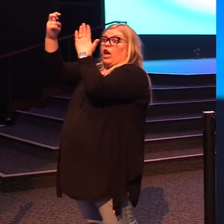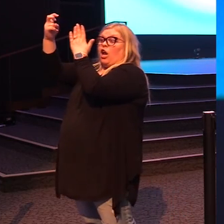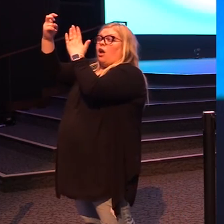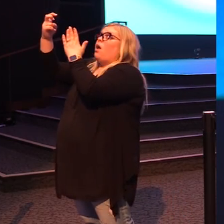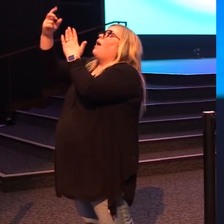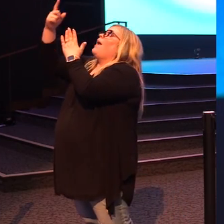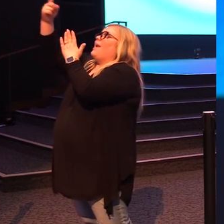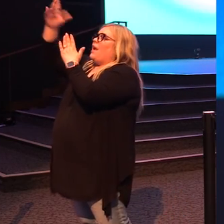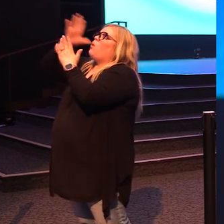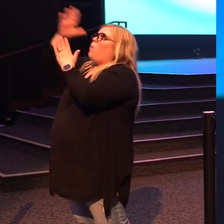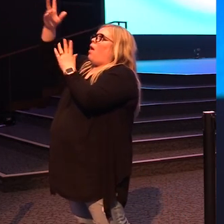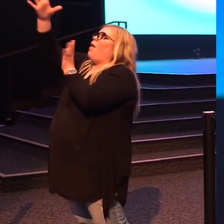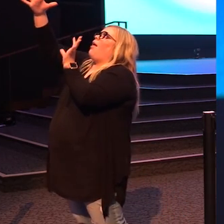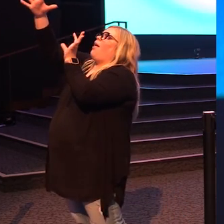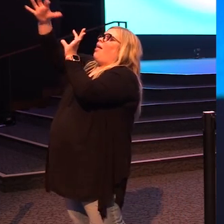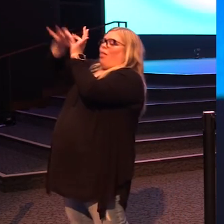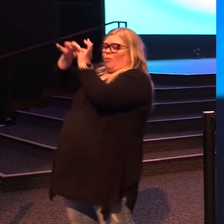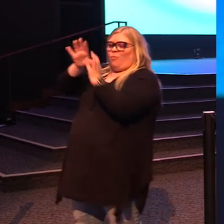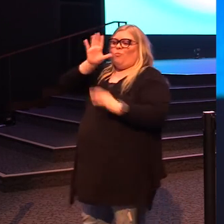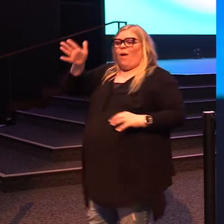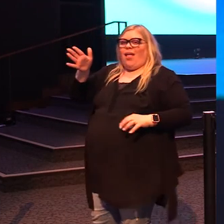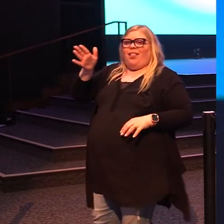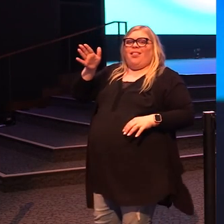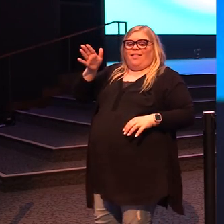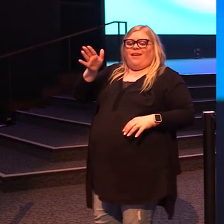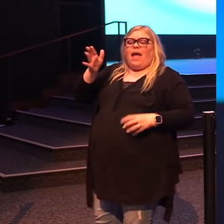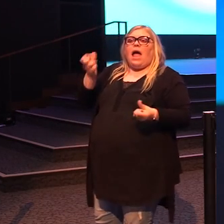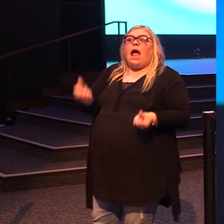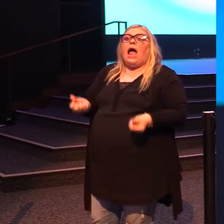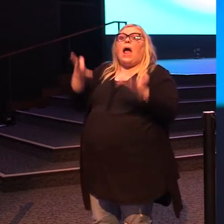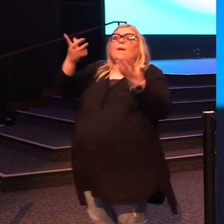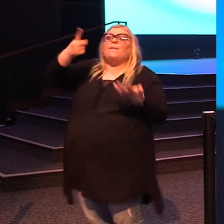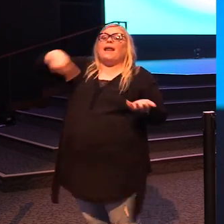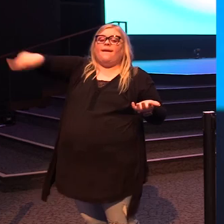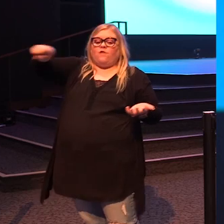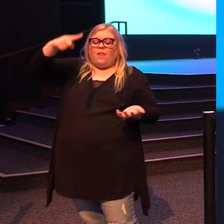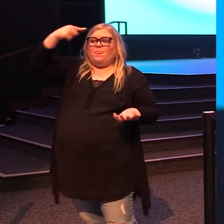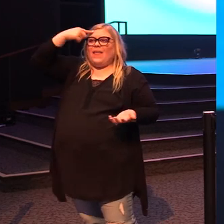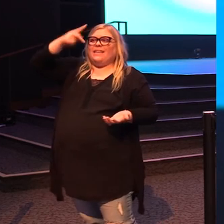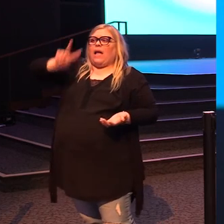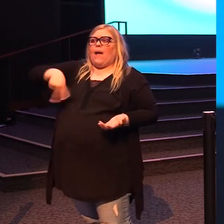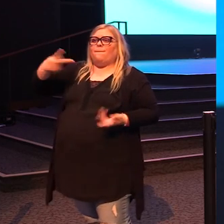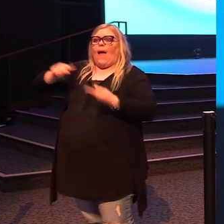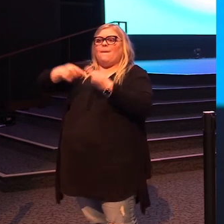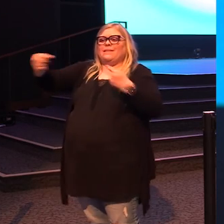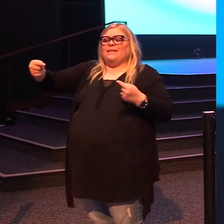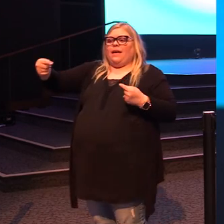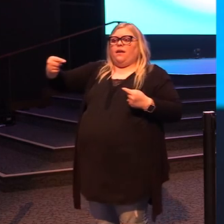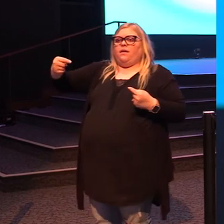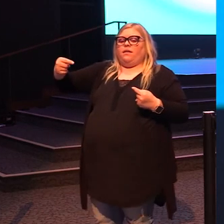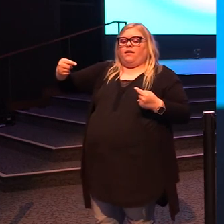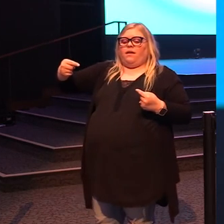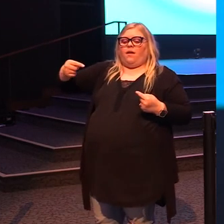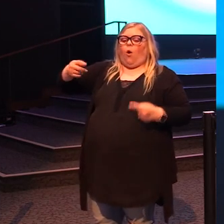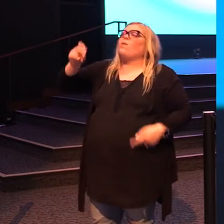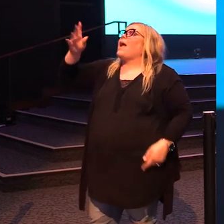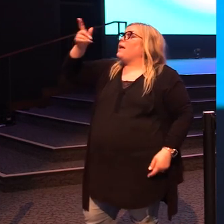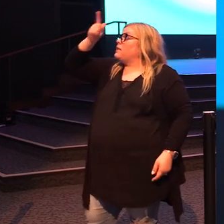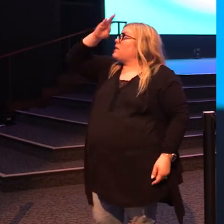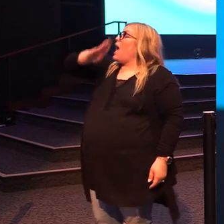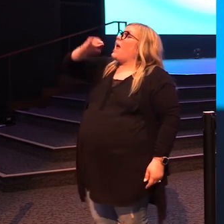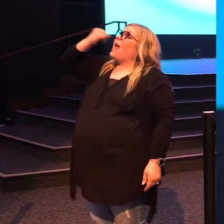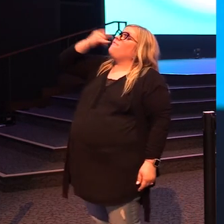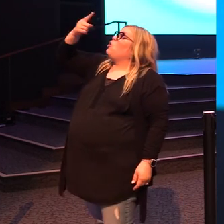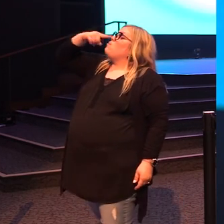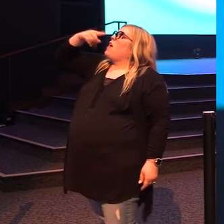He will draw near to you. How many of us think it's the other way around? Like, okay, God, if you could